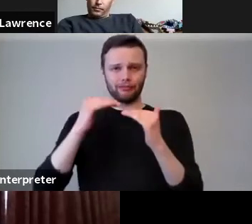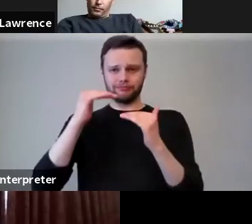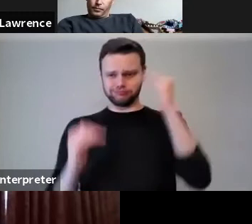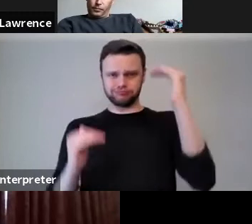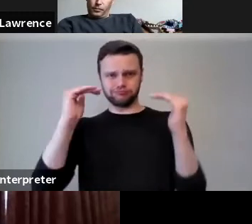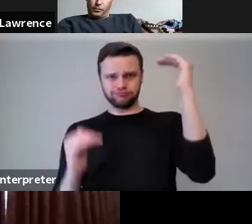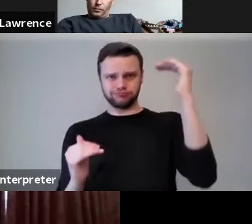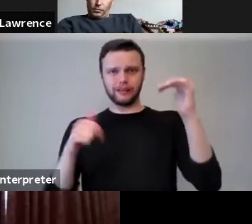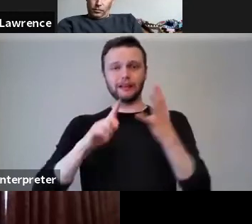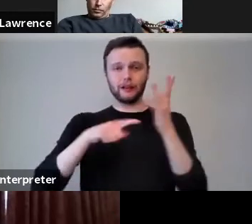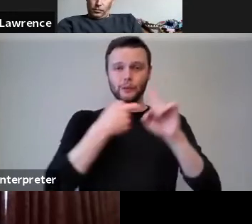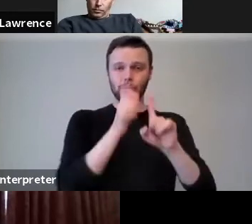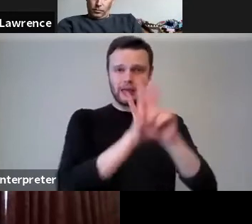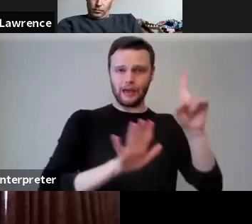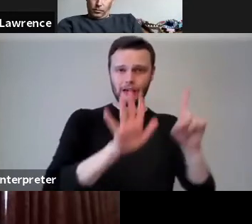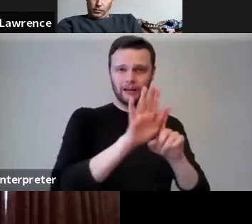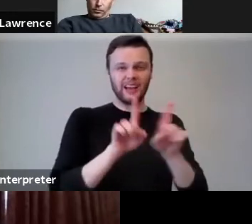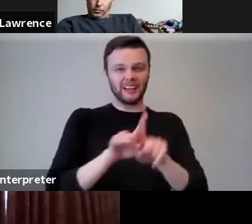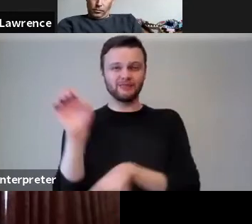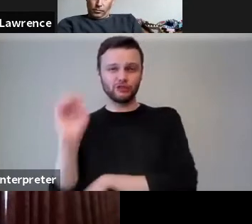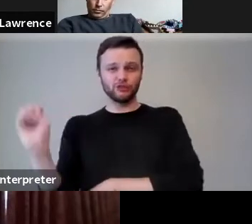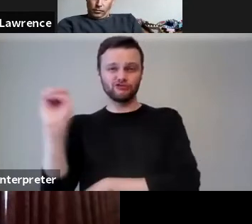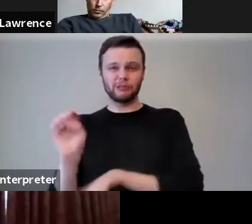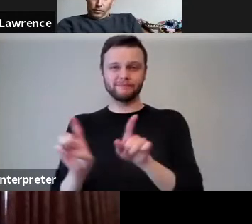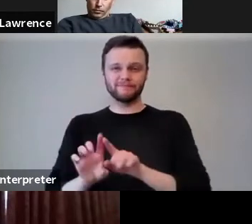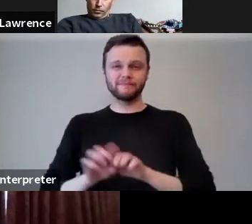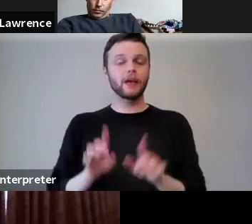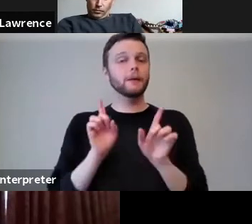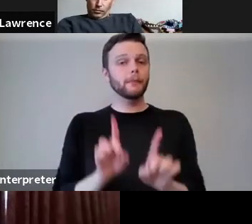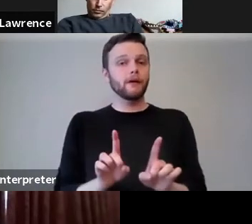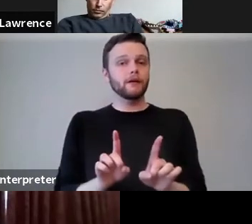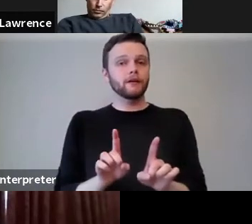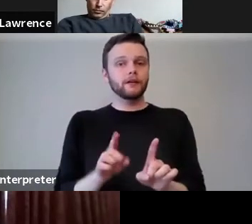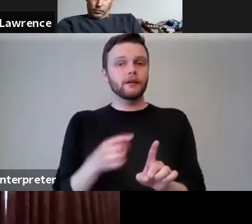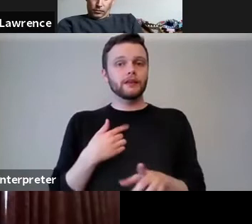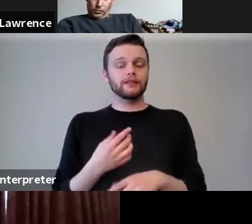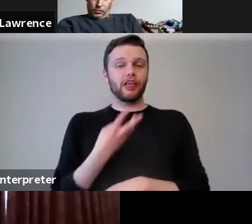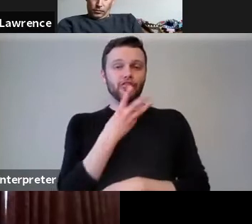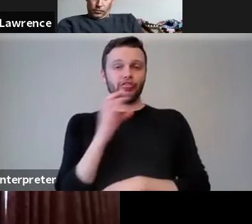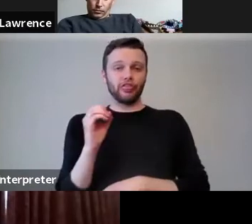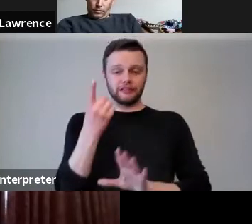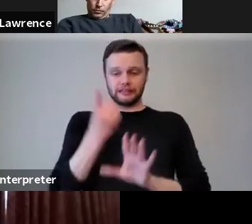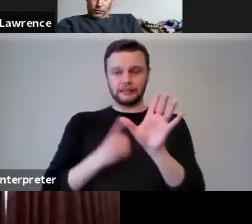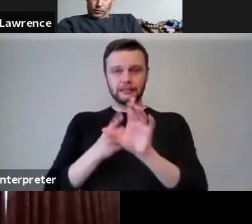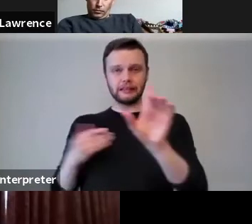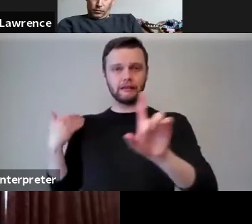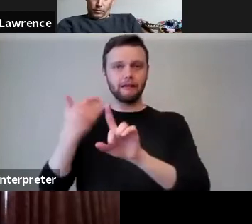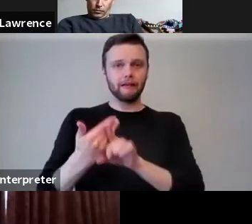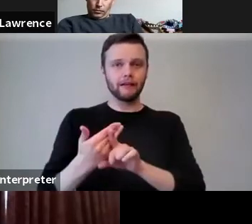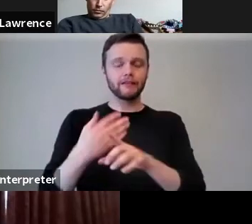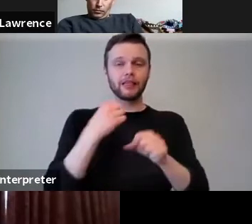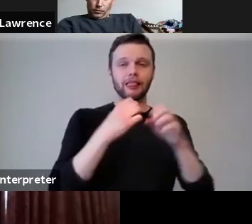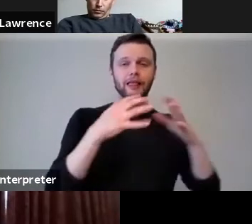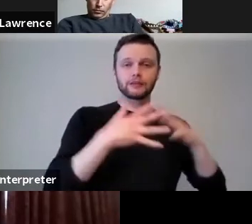certainly in the UK, if not Europe, sadly. However, this is the 30th year anniversary of Glasgow